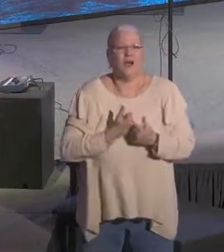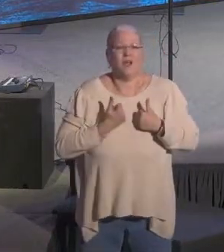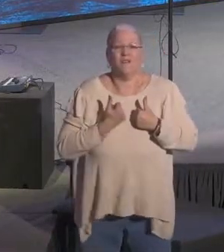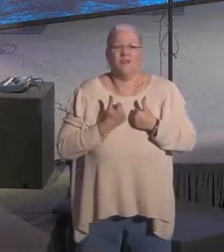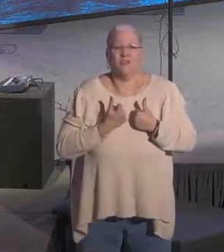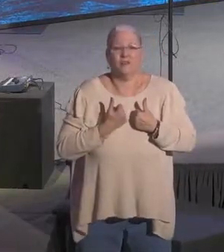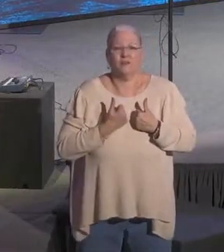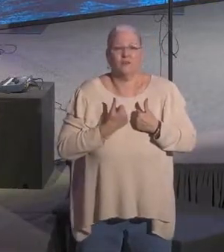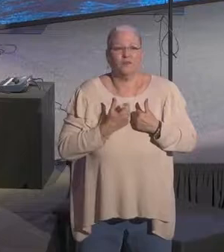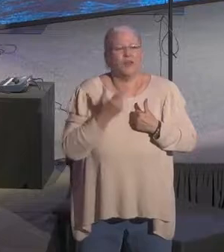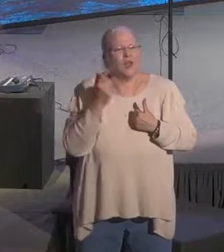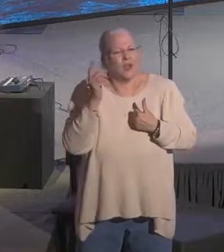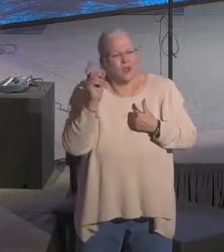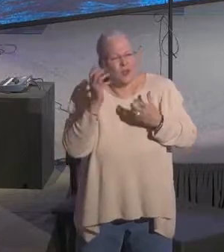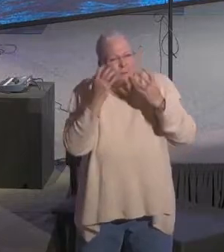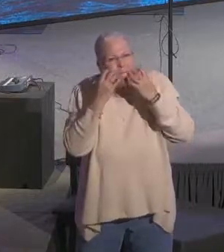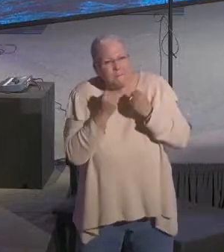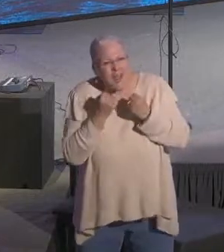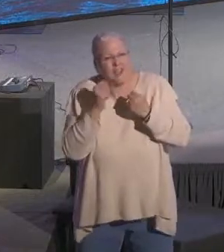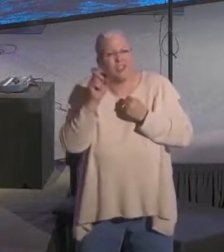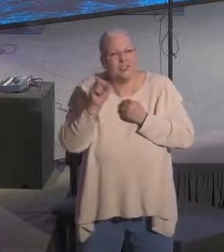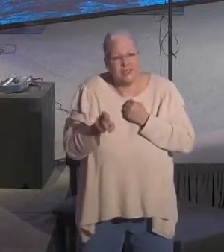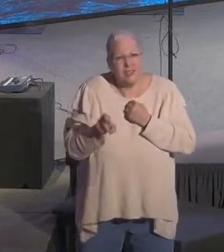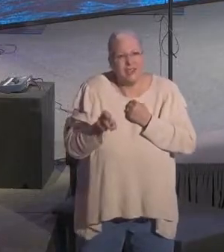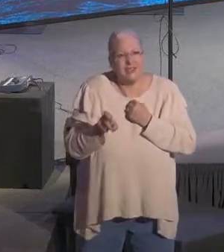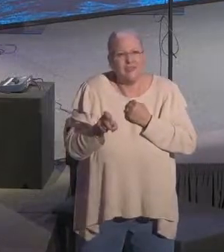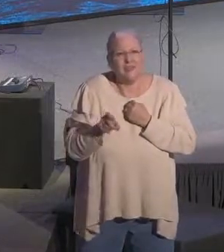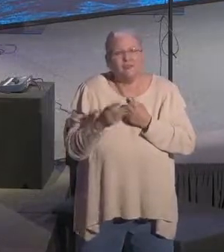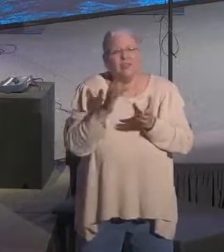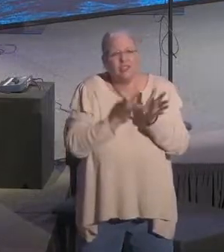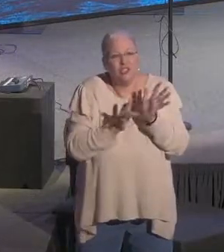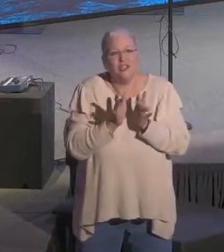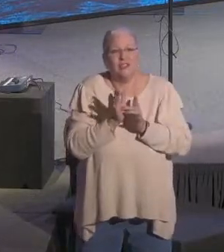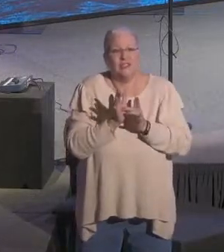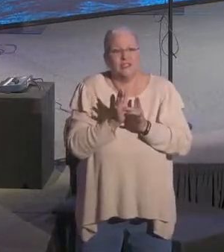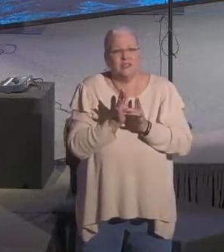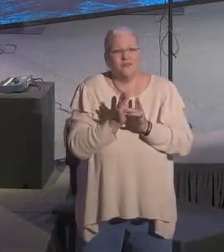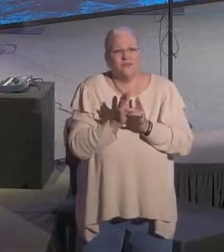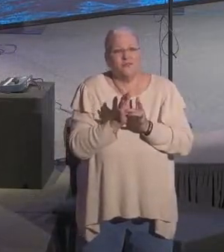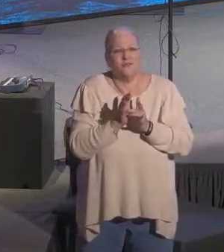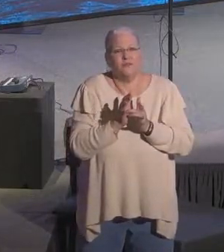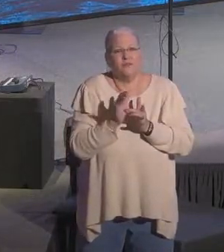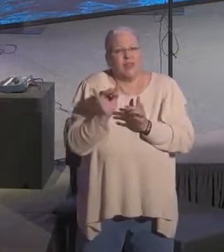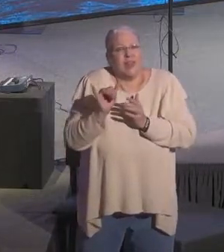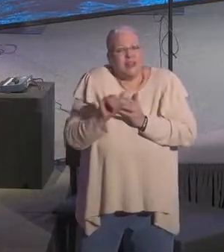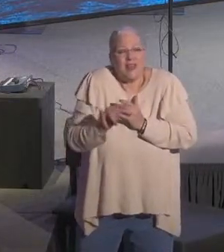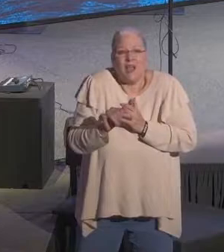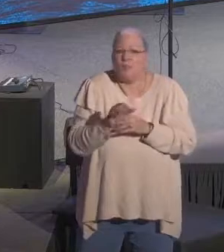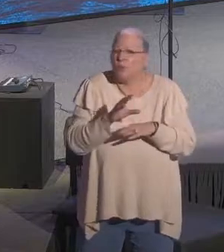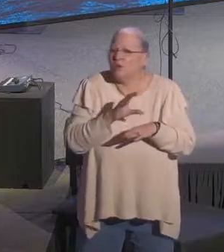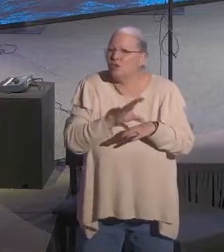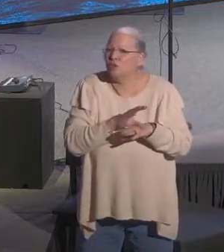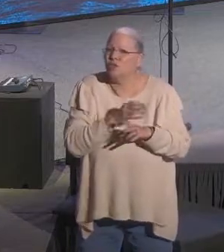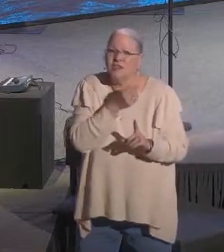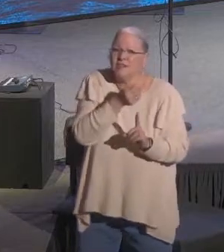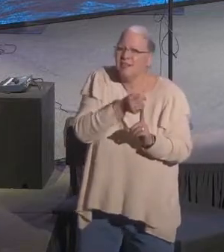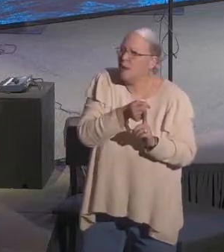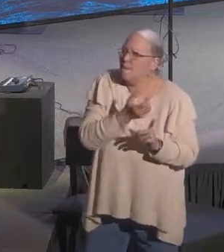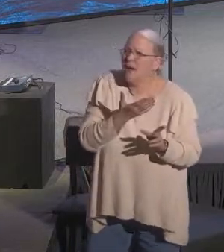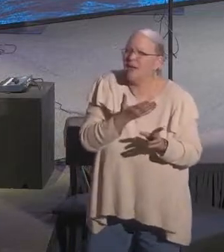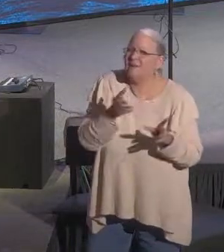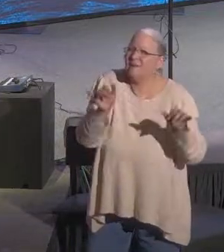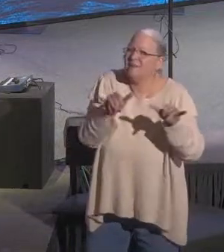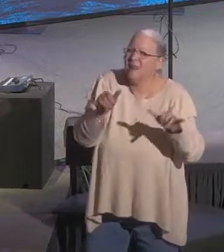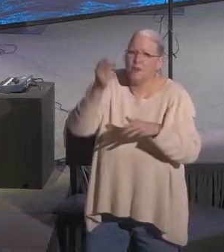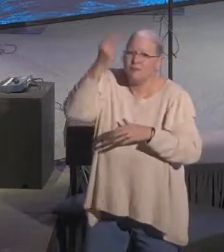your primary passion must be Christ himself. That is where our church will have an impact when we're like Peter,